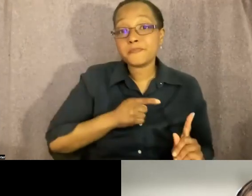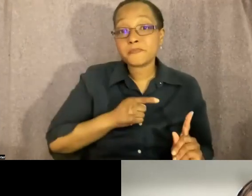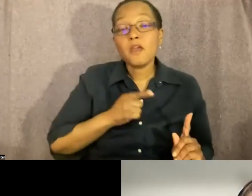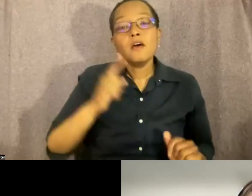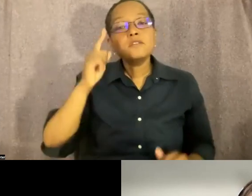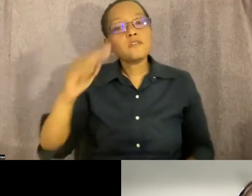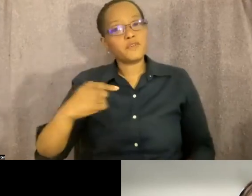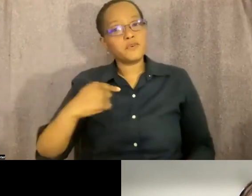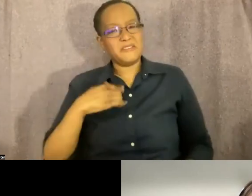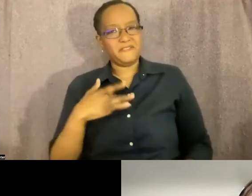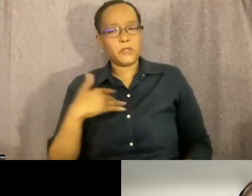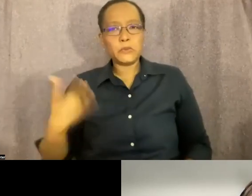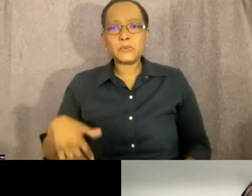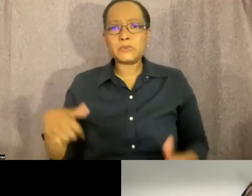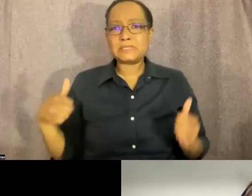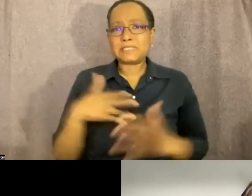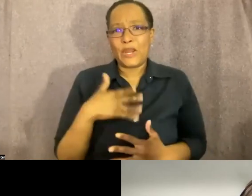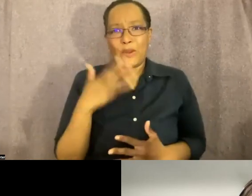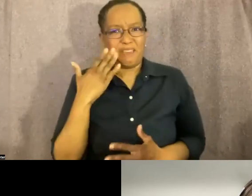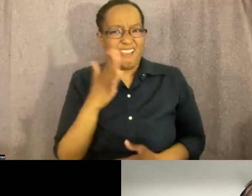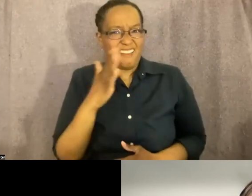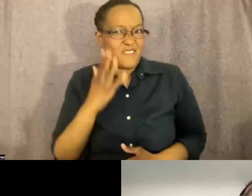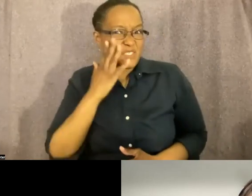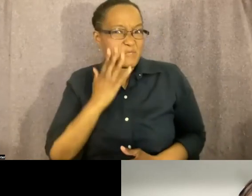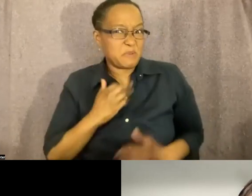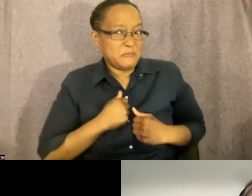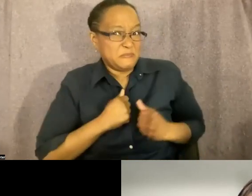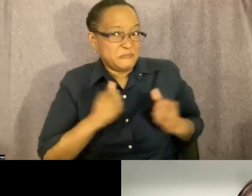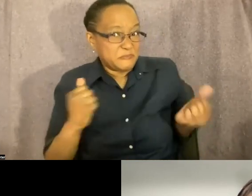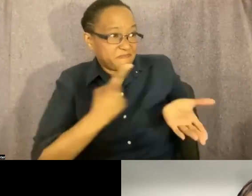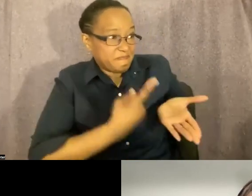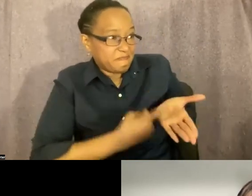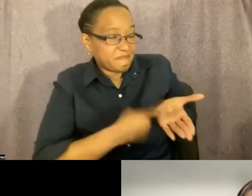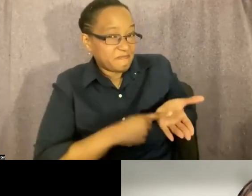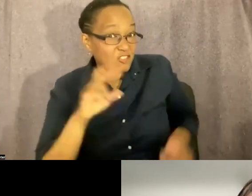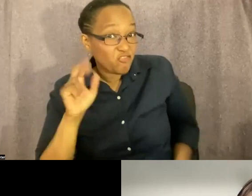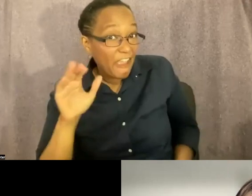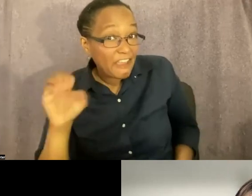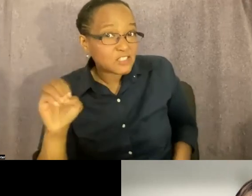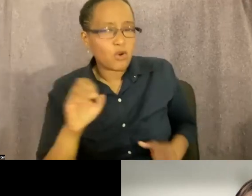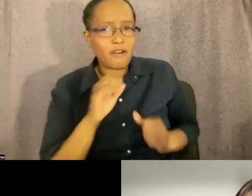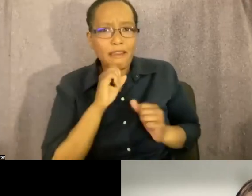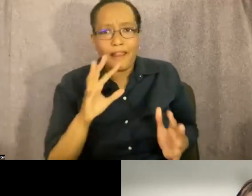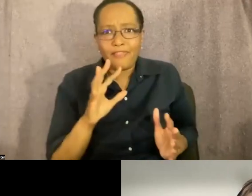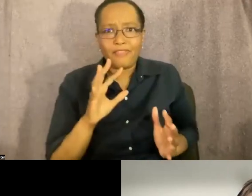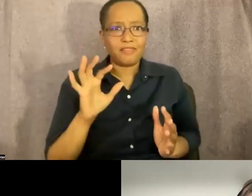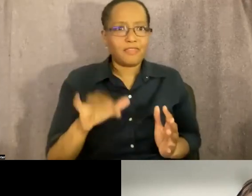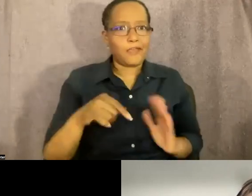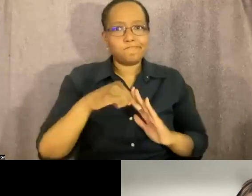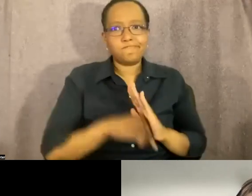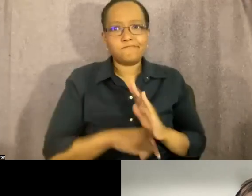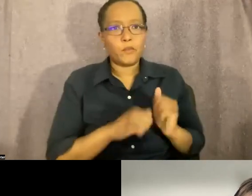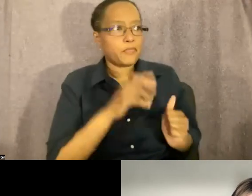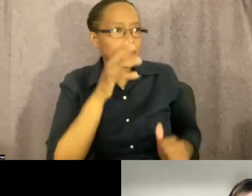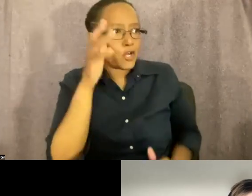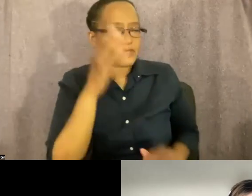me, was so scary just because I've never talked about race or anything with my parents before that. And I always say that